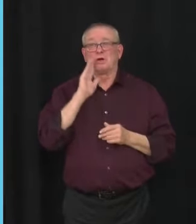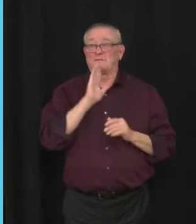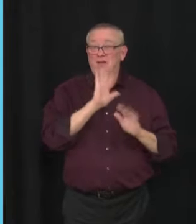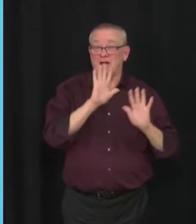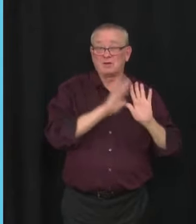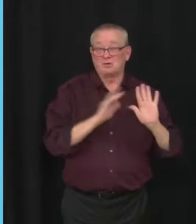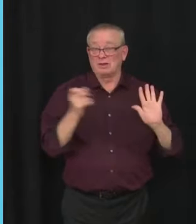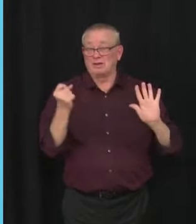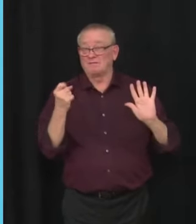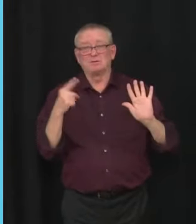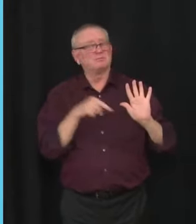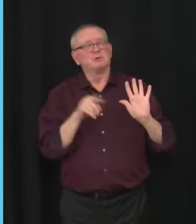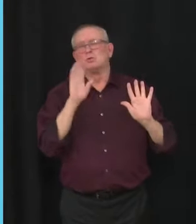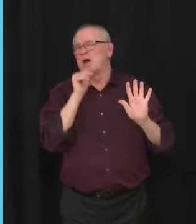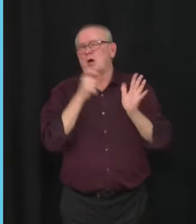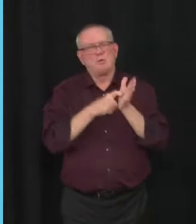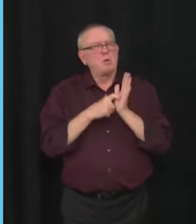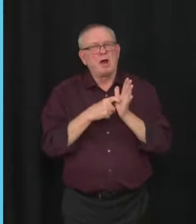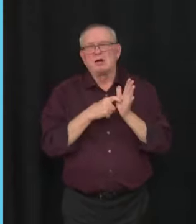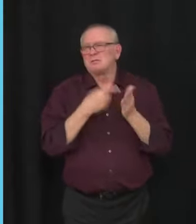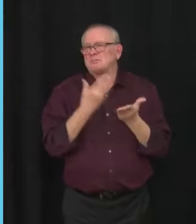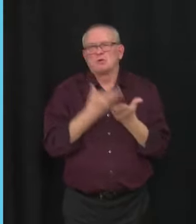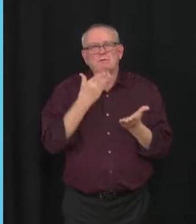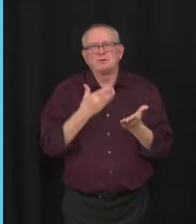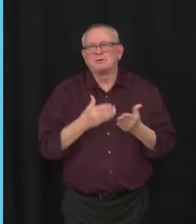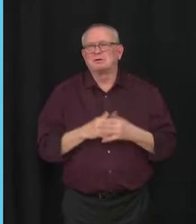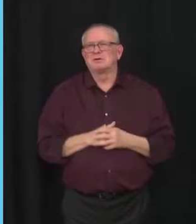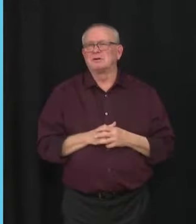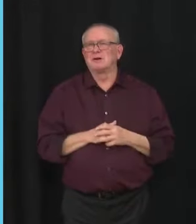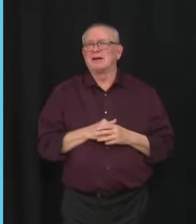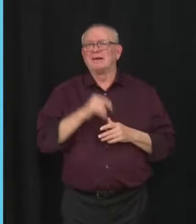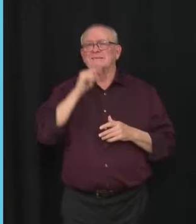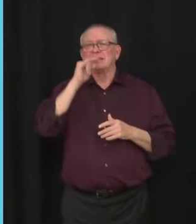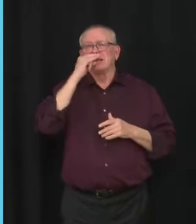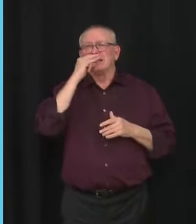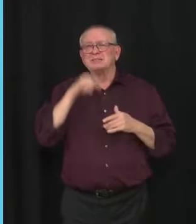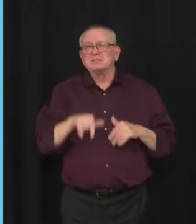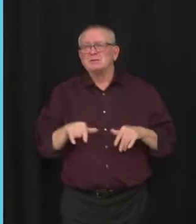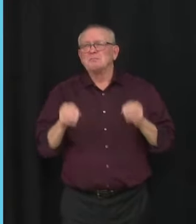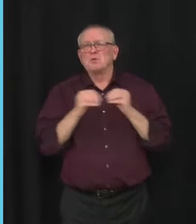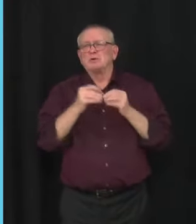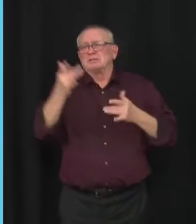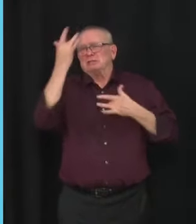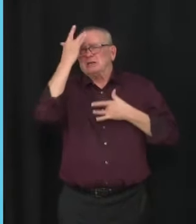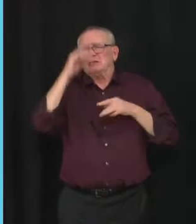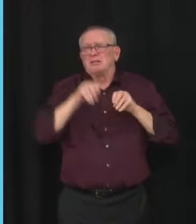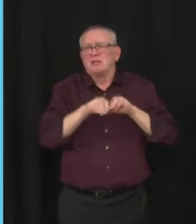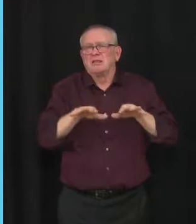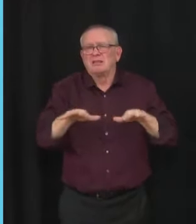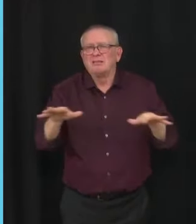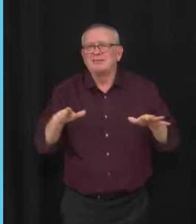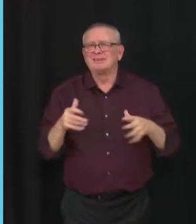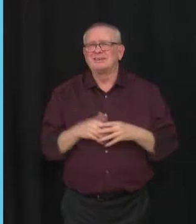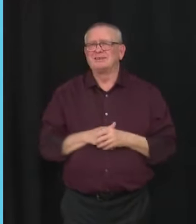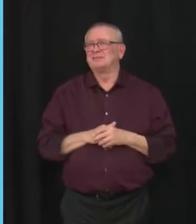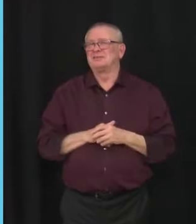point of the restrictions exemption program if kids aren't included? We're not concerned. As you know,